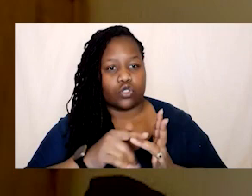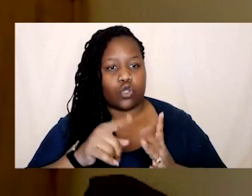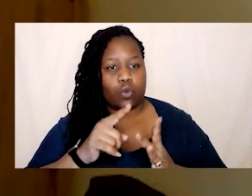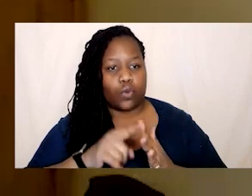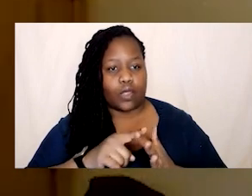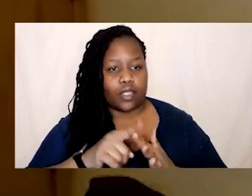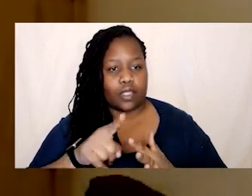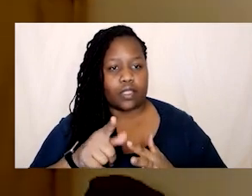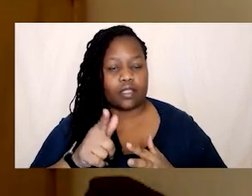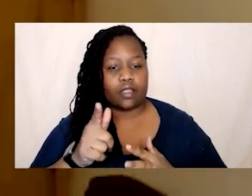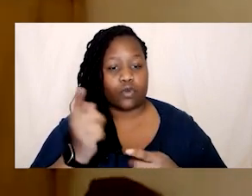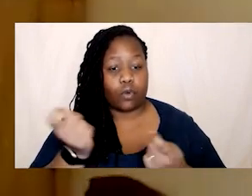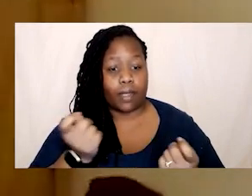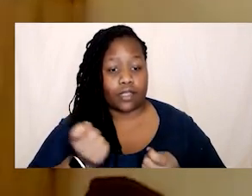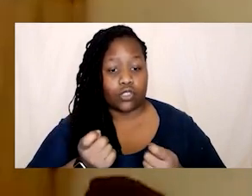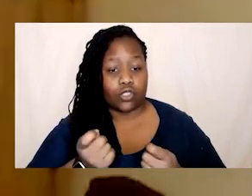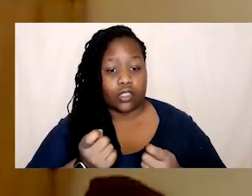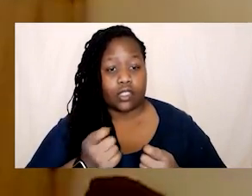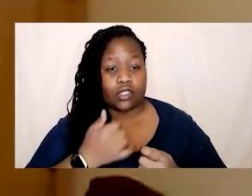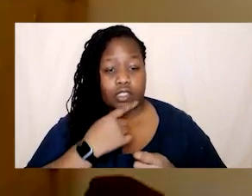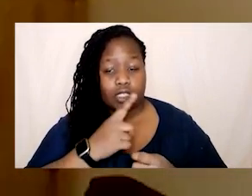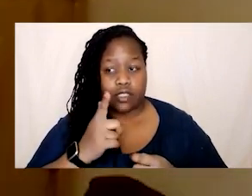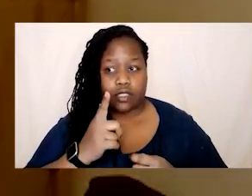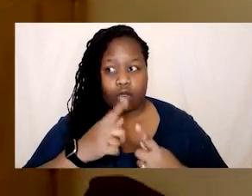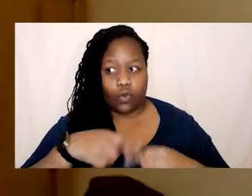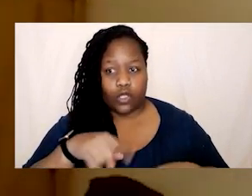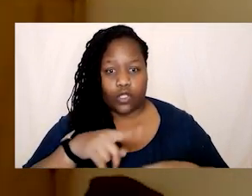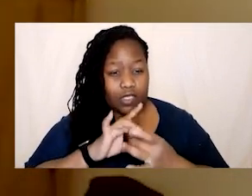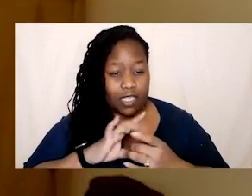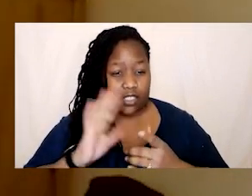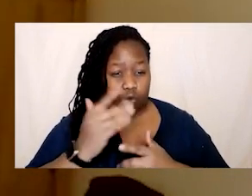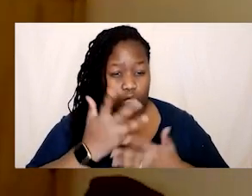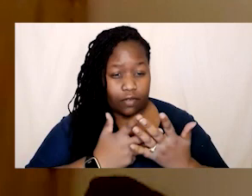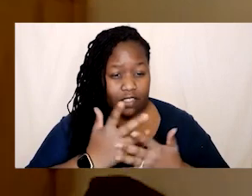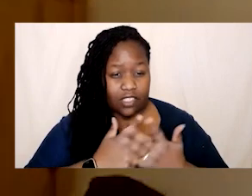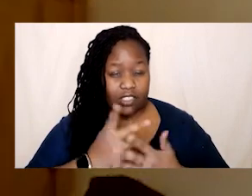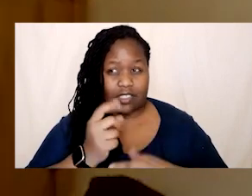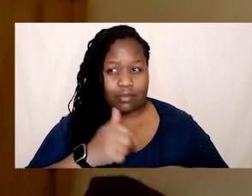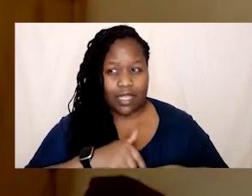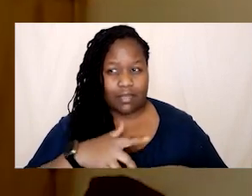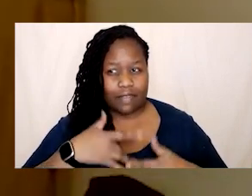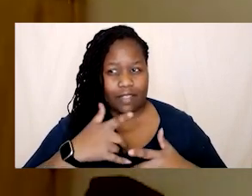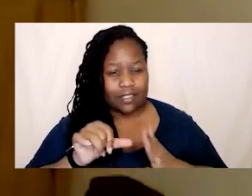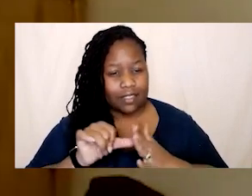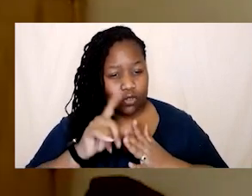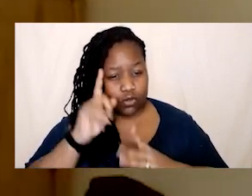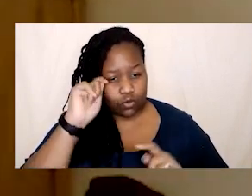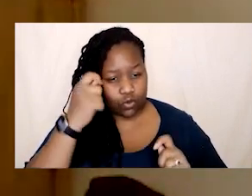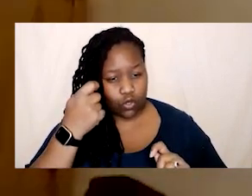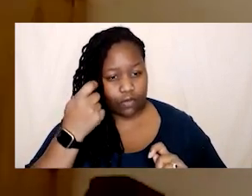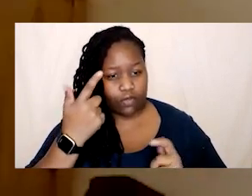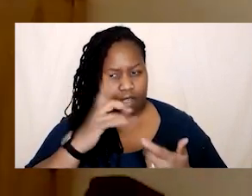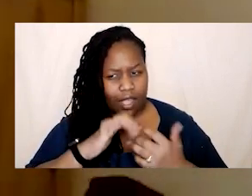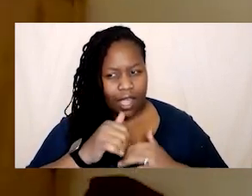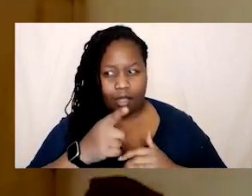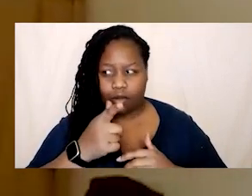says although um we don't engage in every single conversation i still find it really difficult to switch off i feel like i can't switch off how